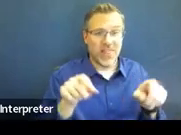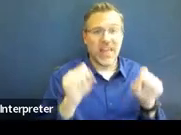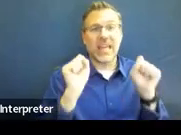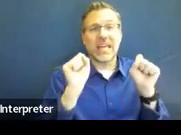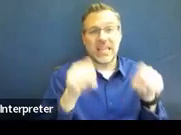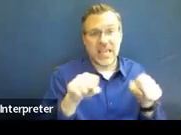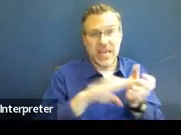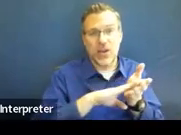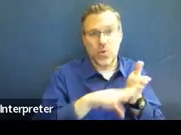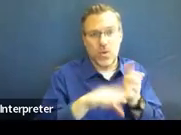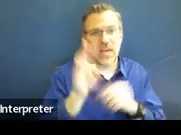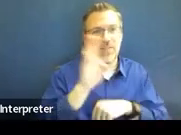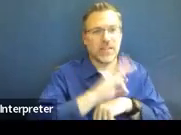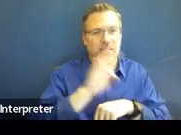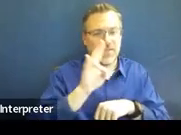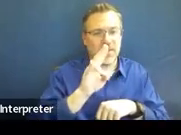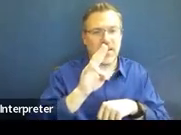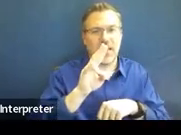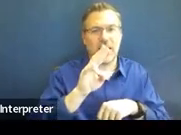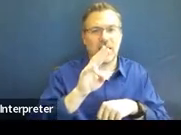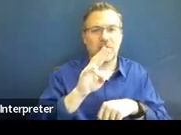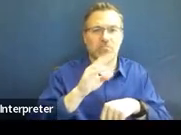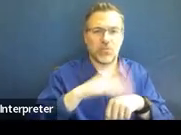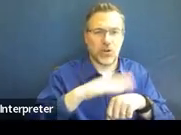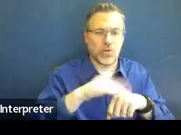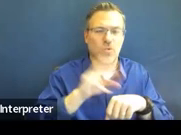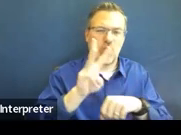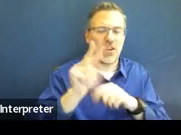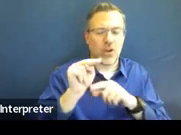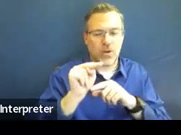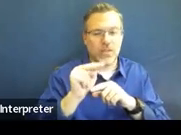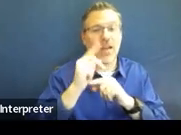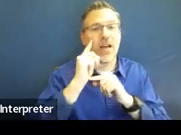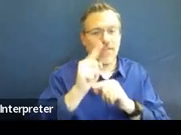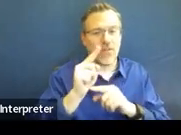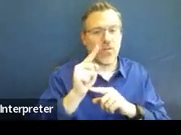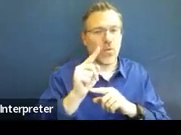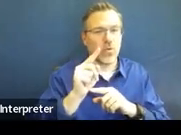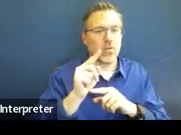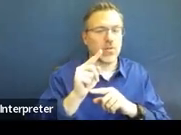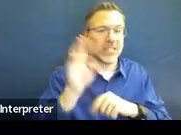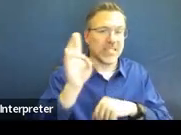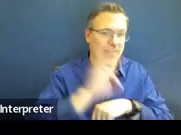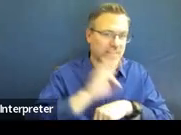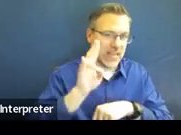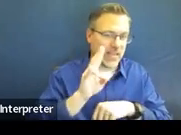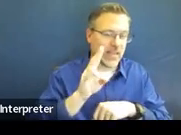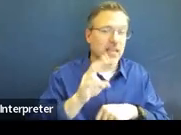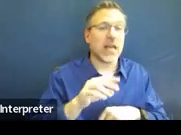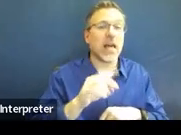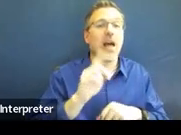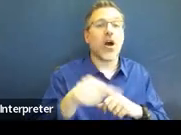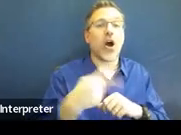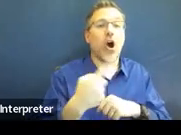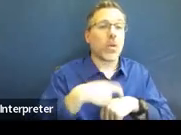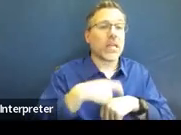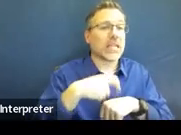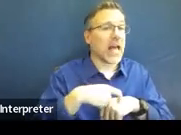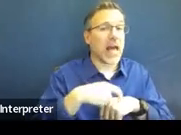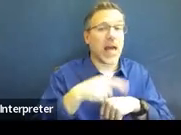seven-day notice for that initial placement. The only time that they cannot waive their seven-day notice is if they are not at the